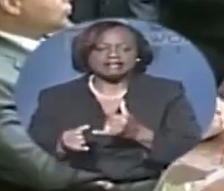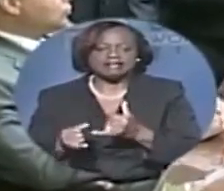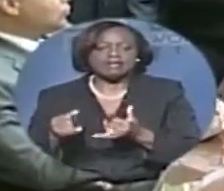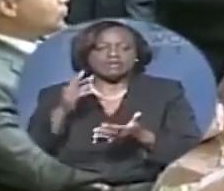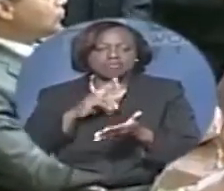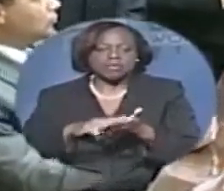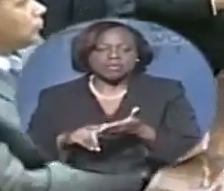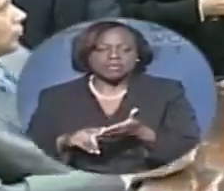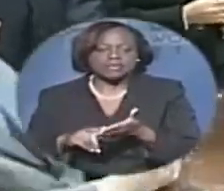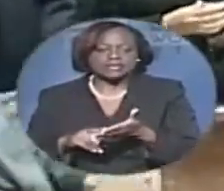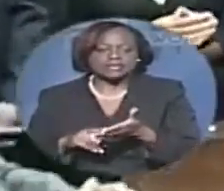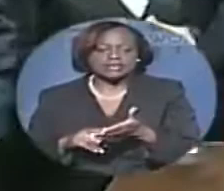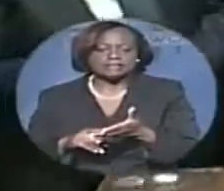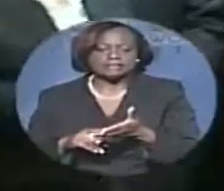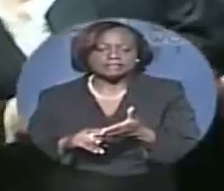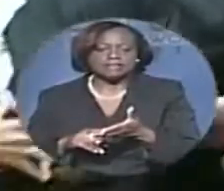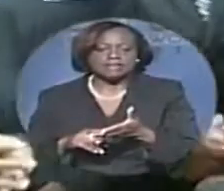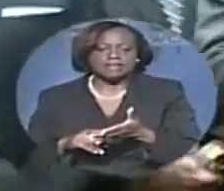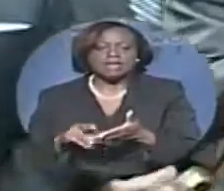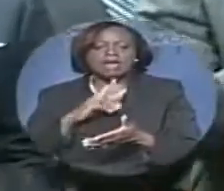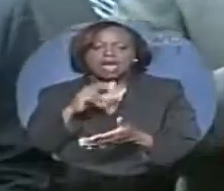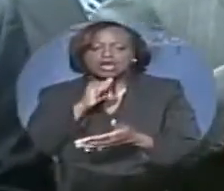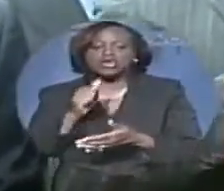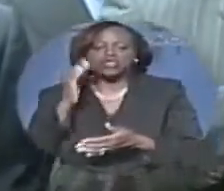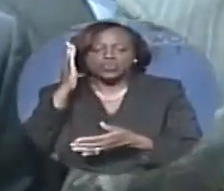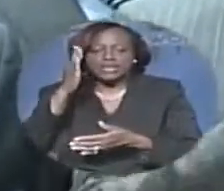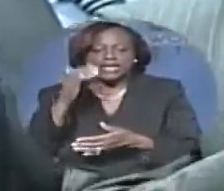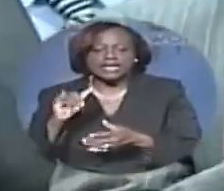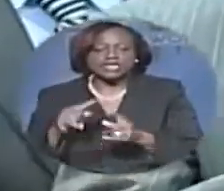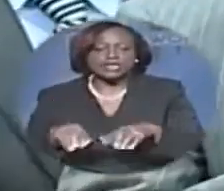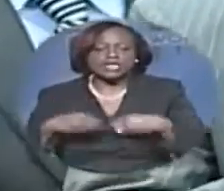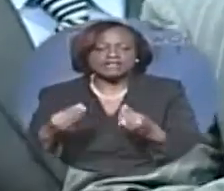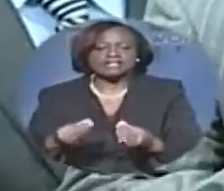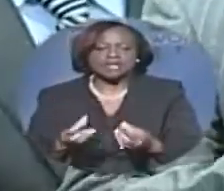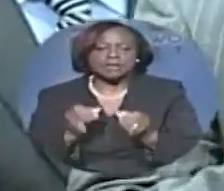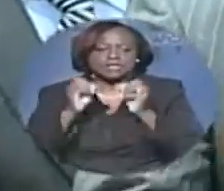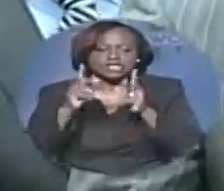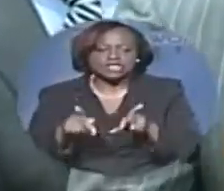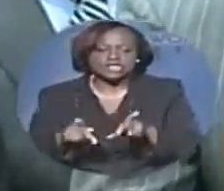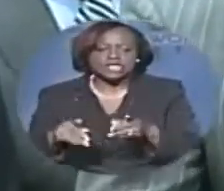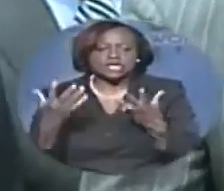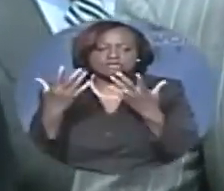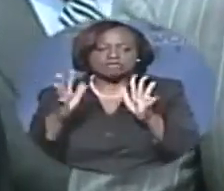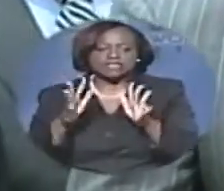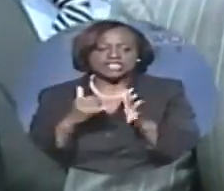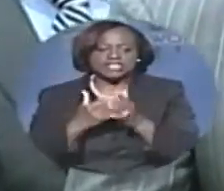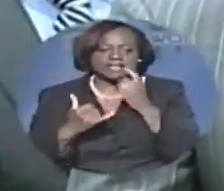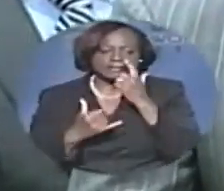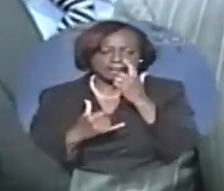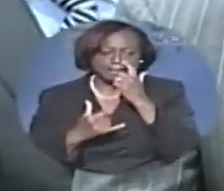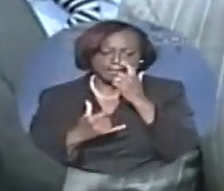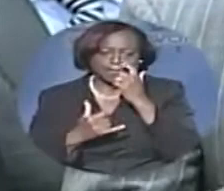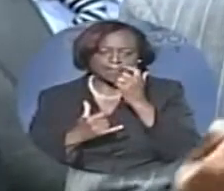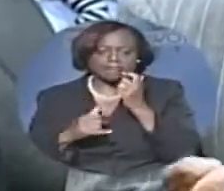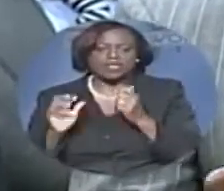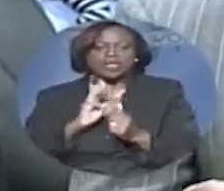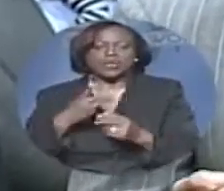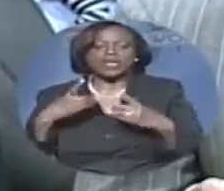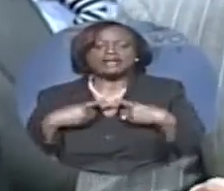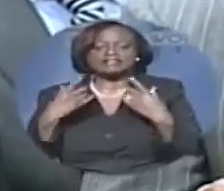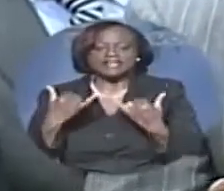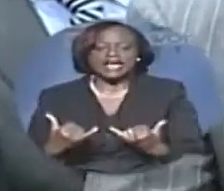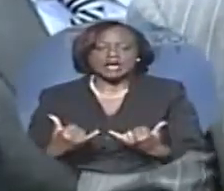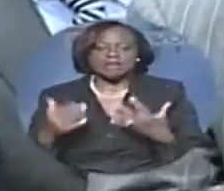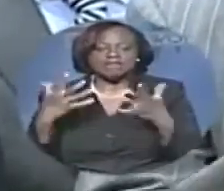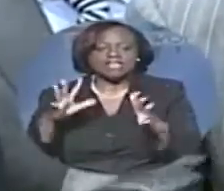willing to give us an opportunity to complete the process. But we have now completed